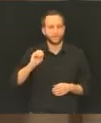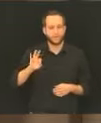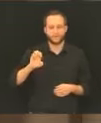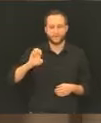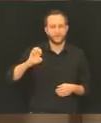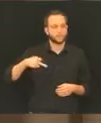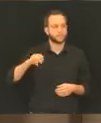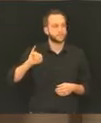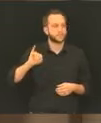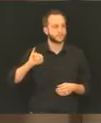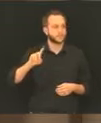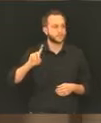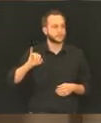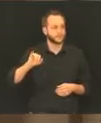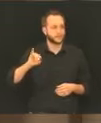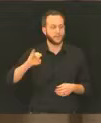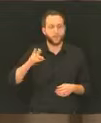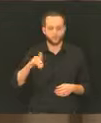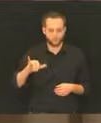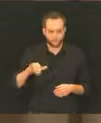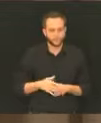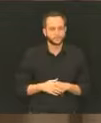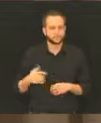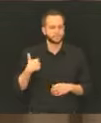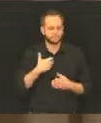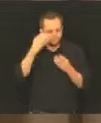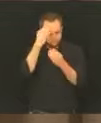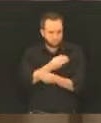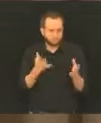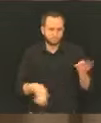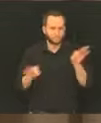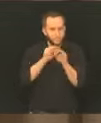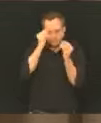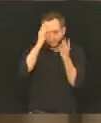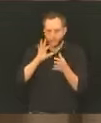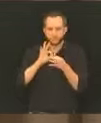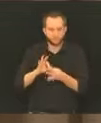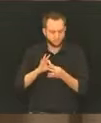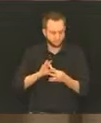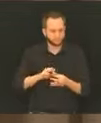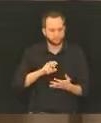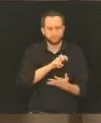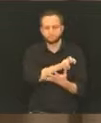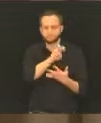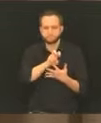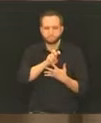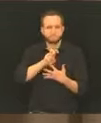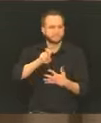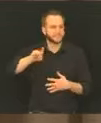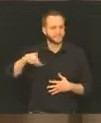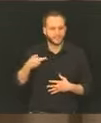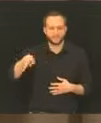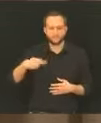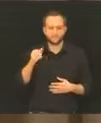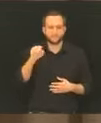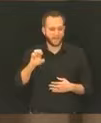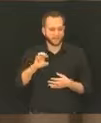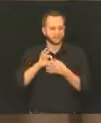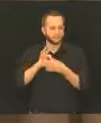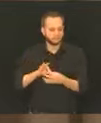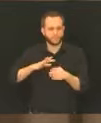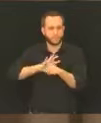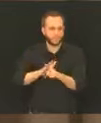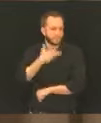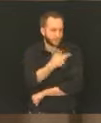share some very important information about phase two of Johnson County vaccination program, I just wanted to do a few